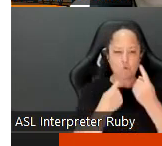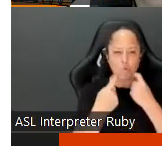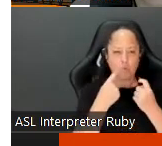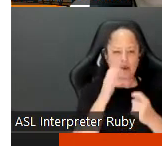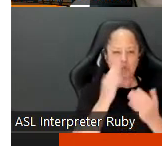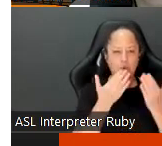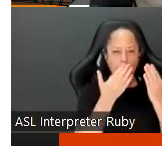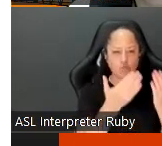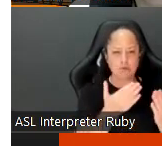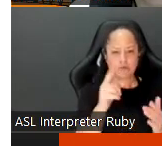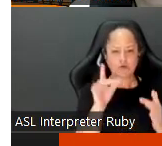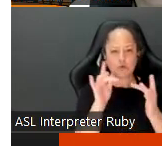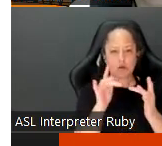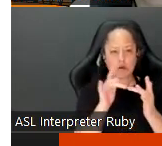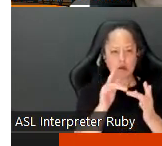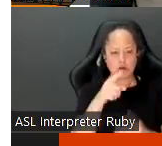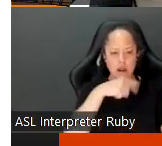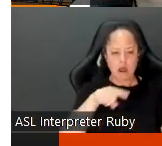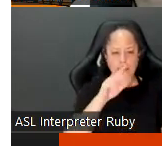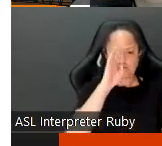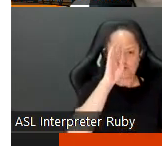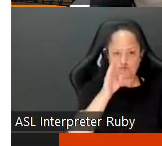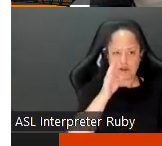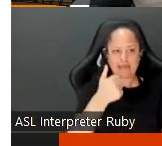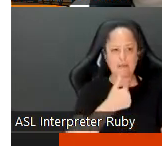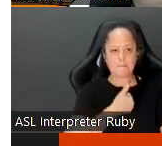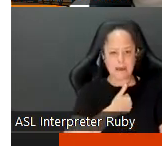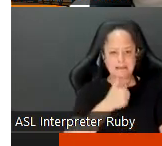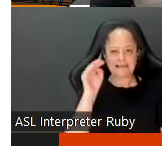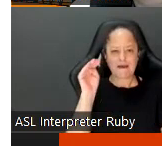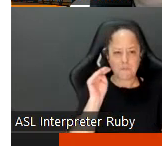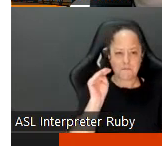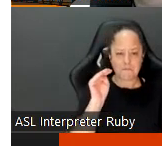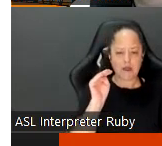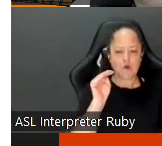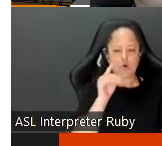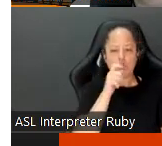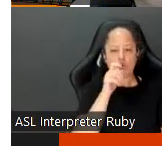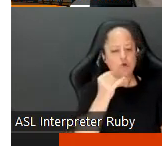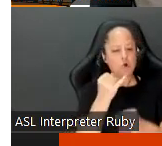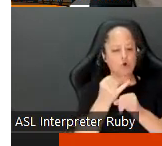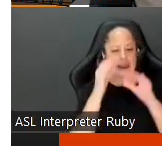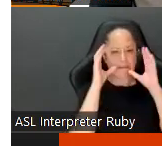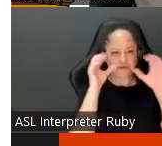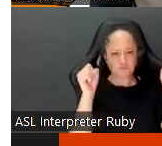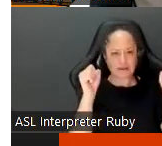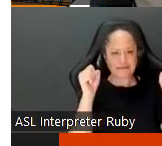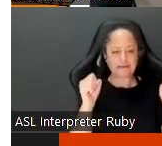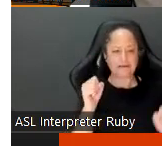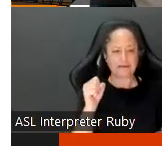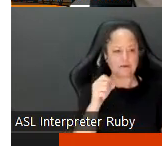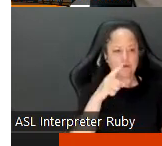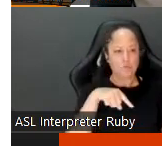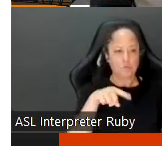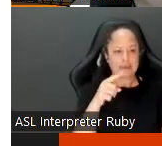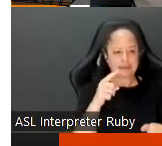recommend that you contact just us directly myself or michael or whoever your campus president is um so that